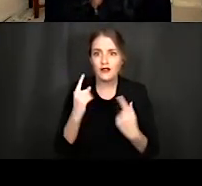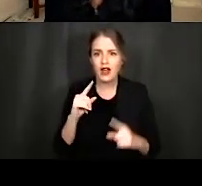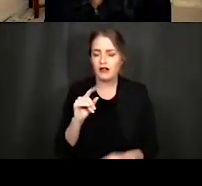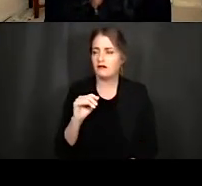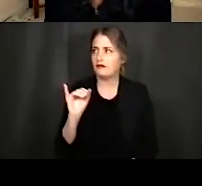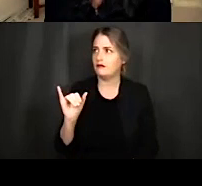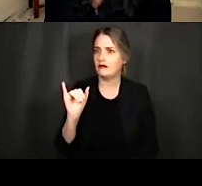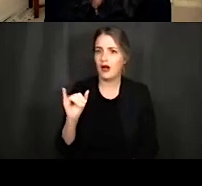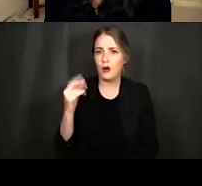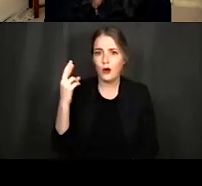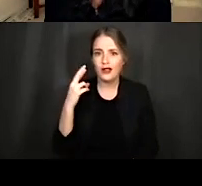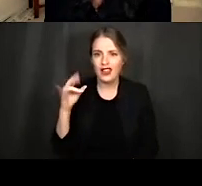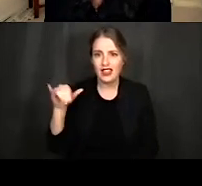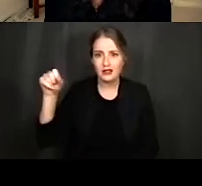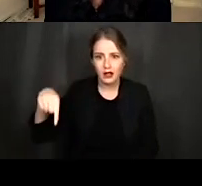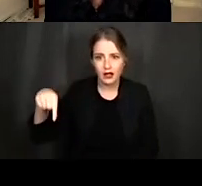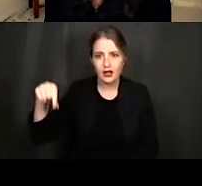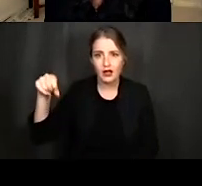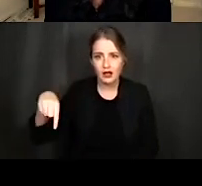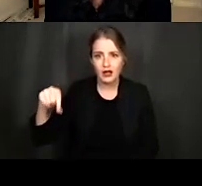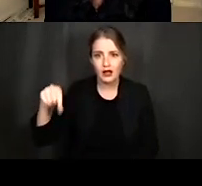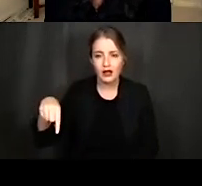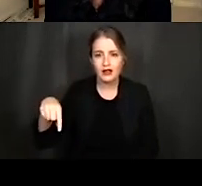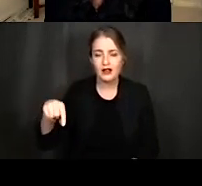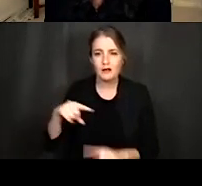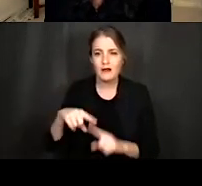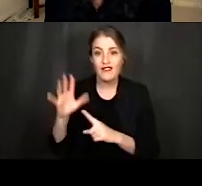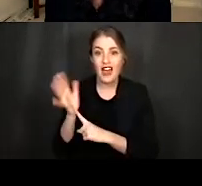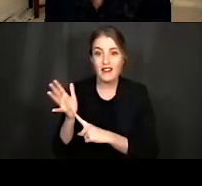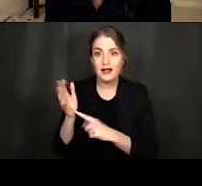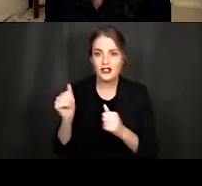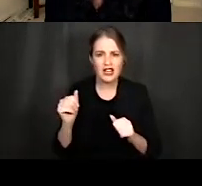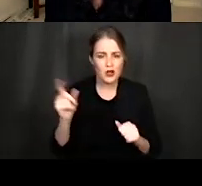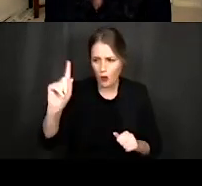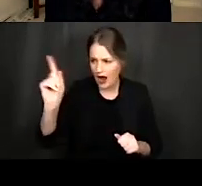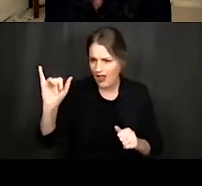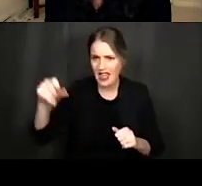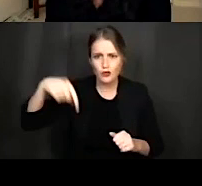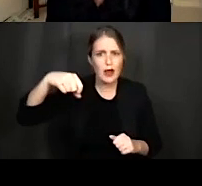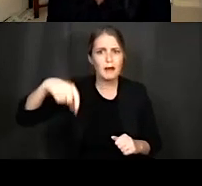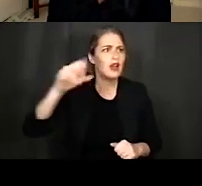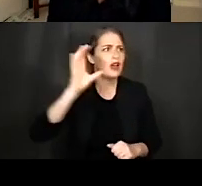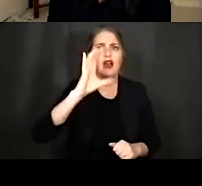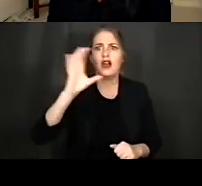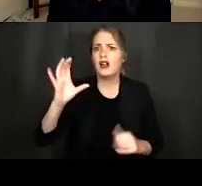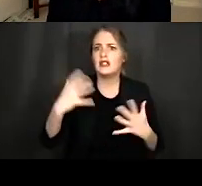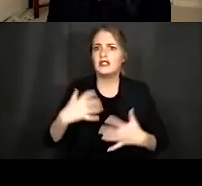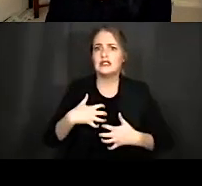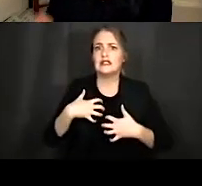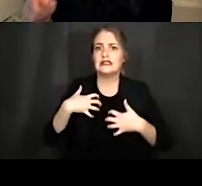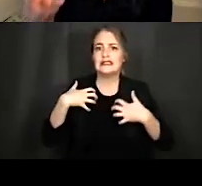that it's dripping. And those last five minutes of trying to find where it's coming from are the most, are the worst.